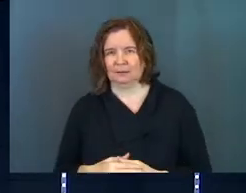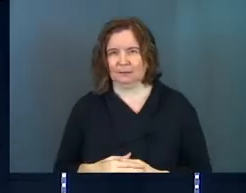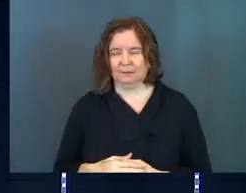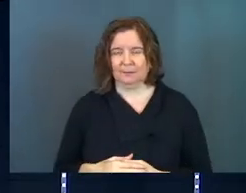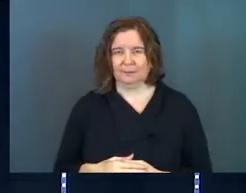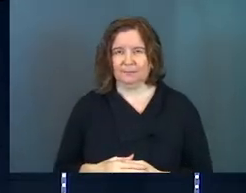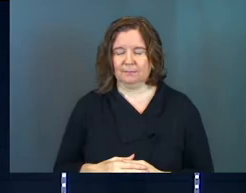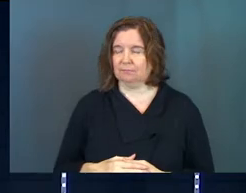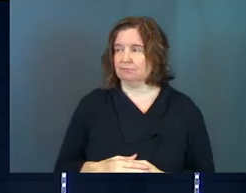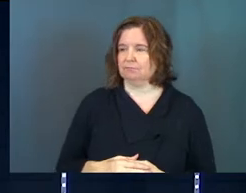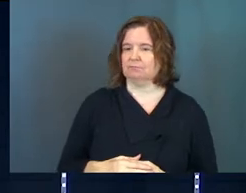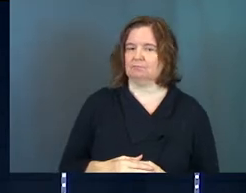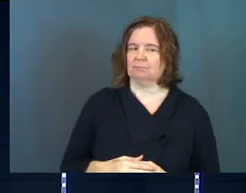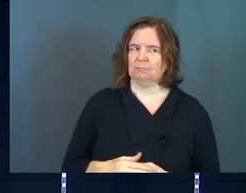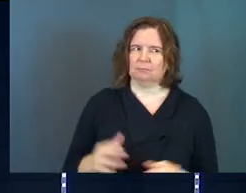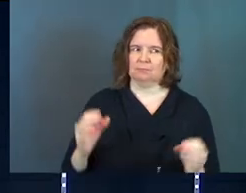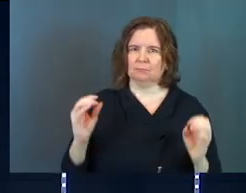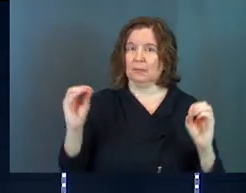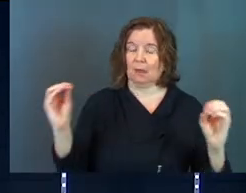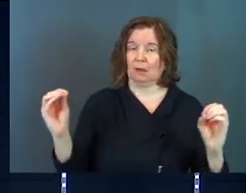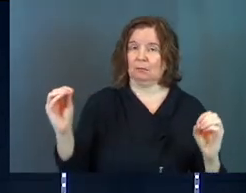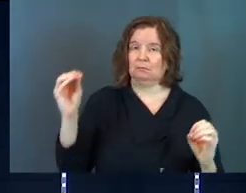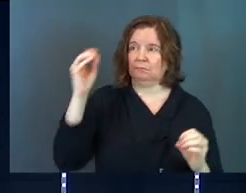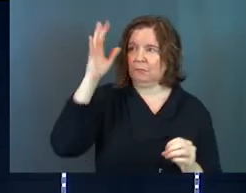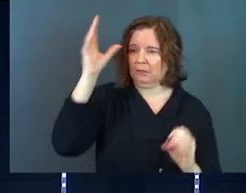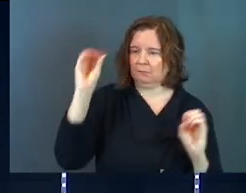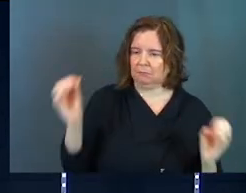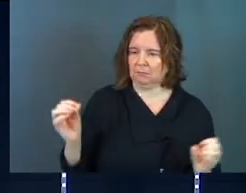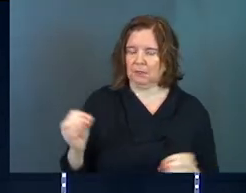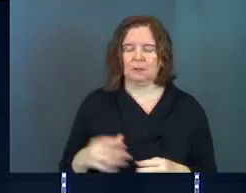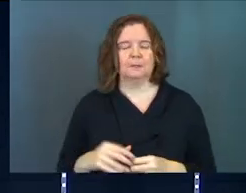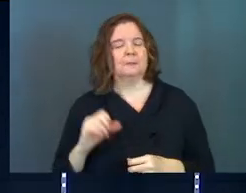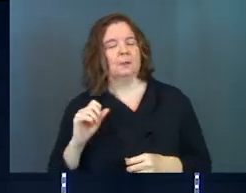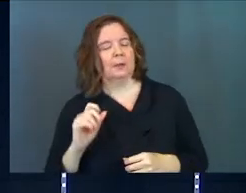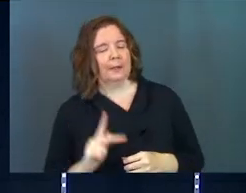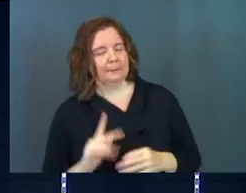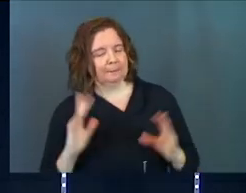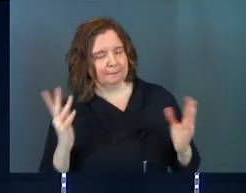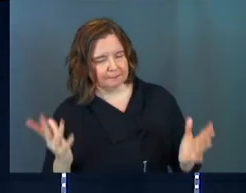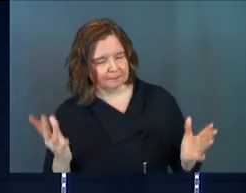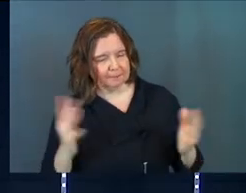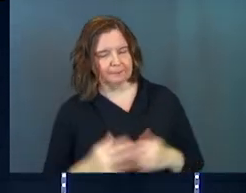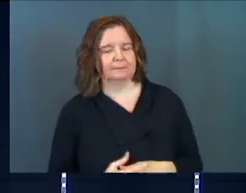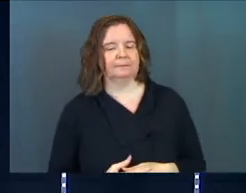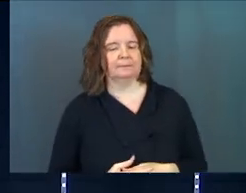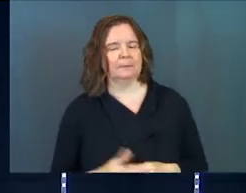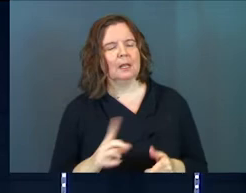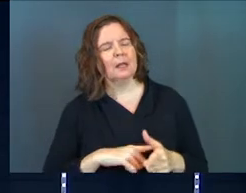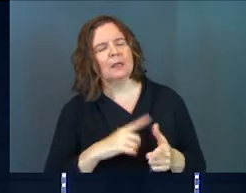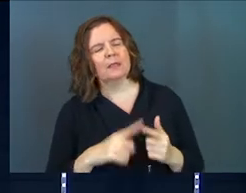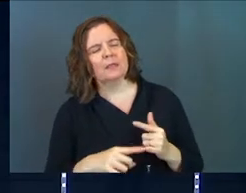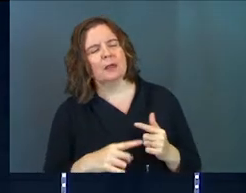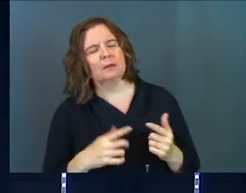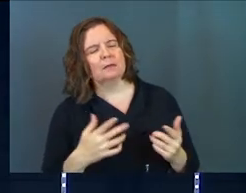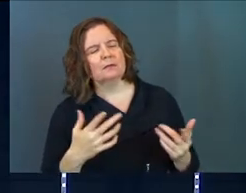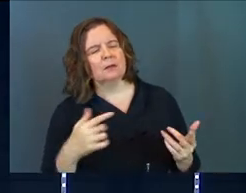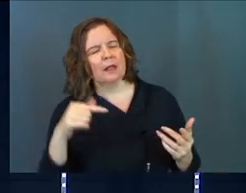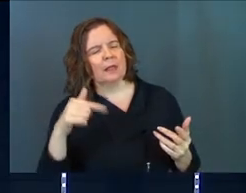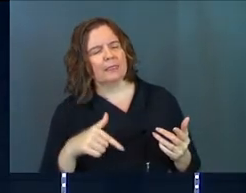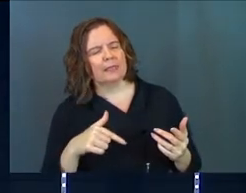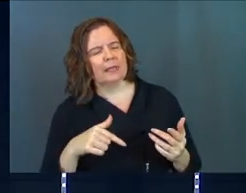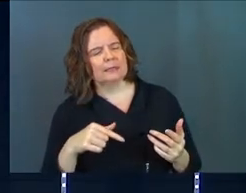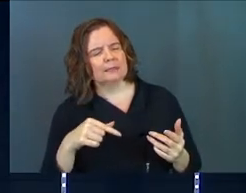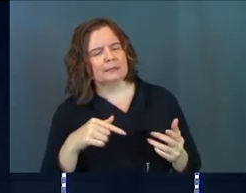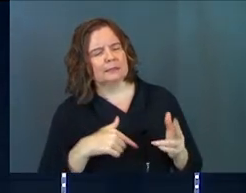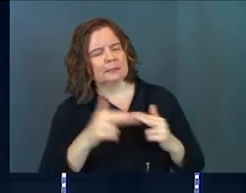said, none, Father. I said, okay. Then what is this